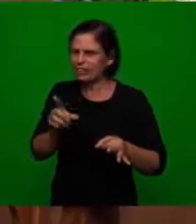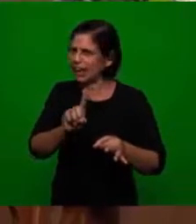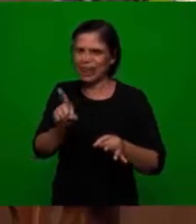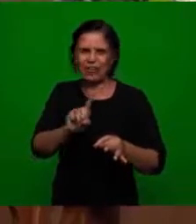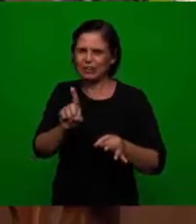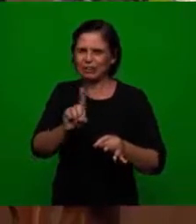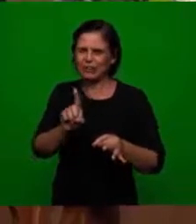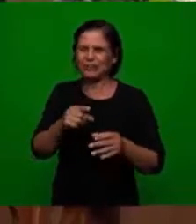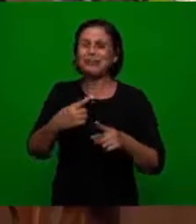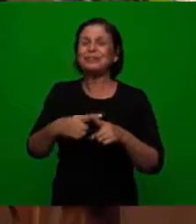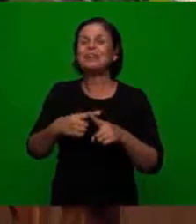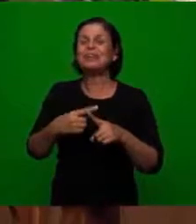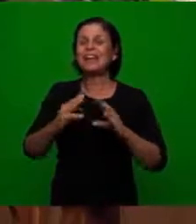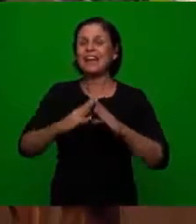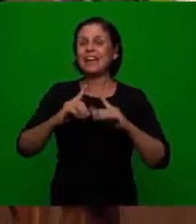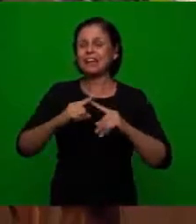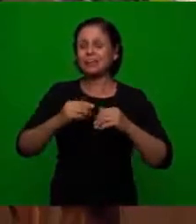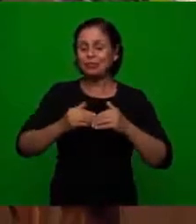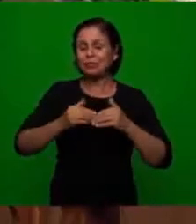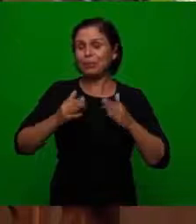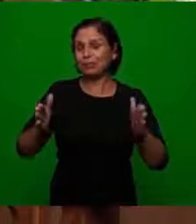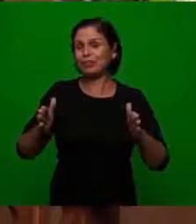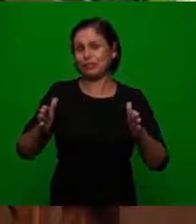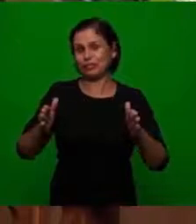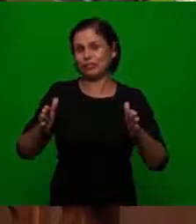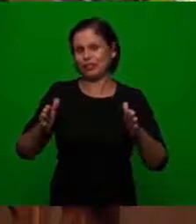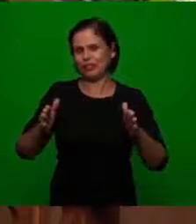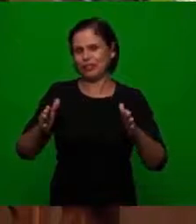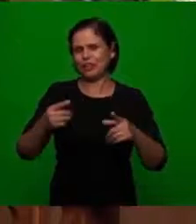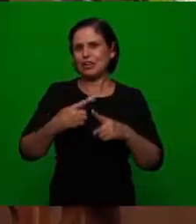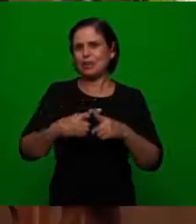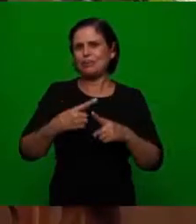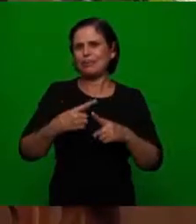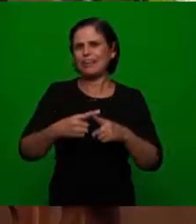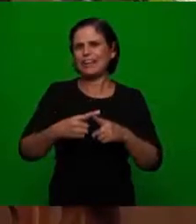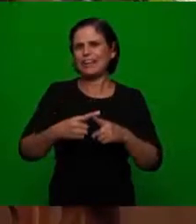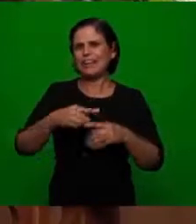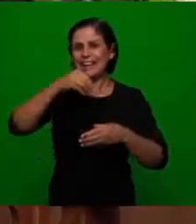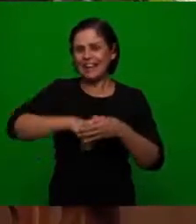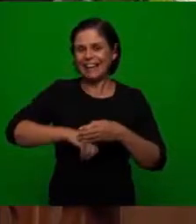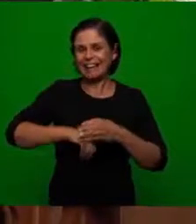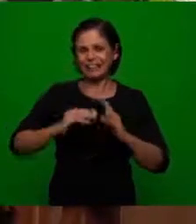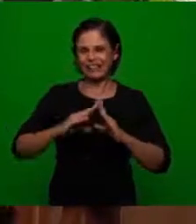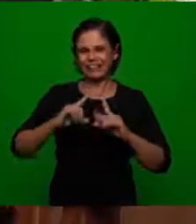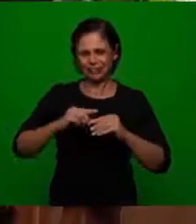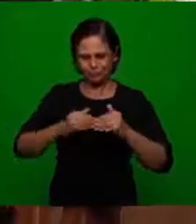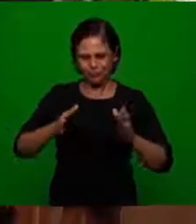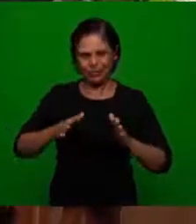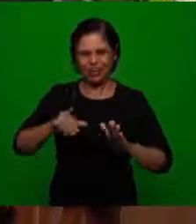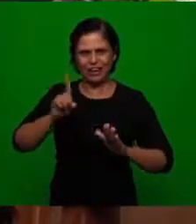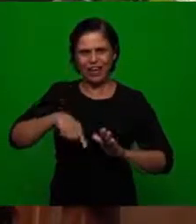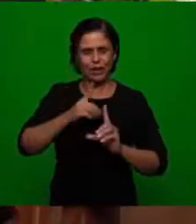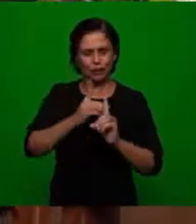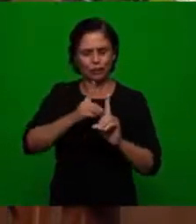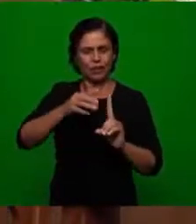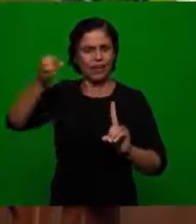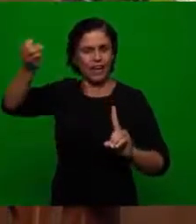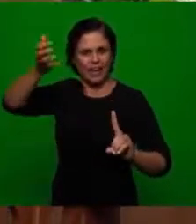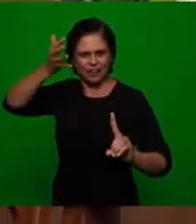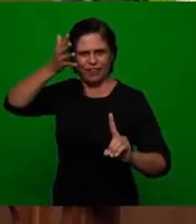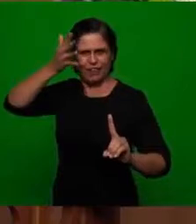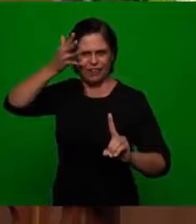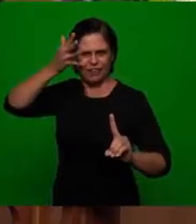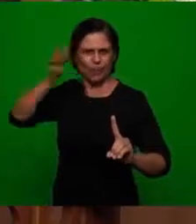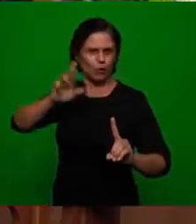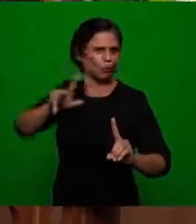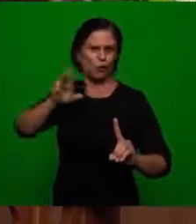the church itself primitive church because everything that came into the doctrine was revealed was not something it was not a doctrine